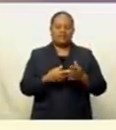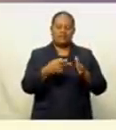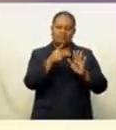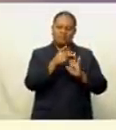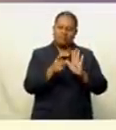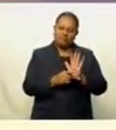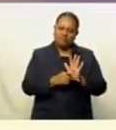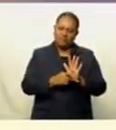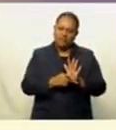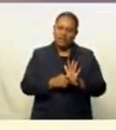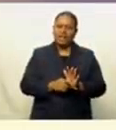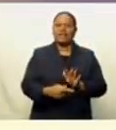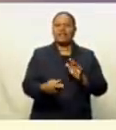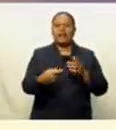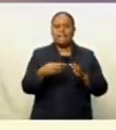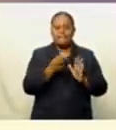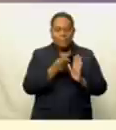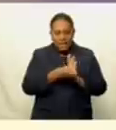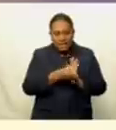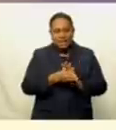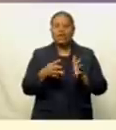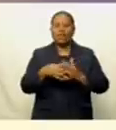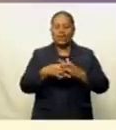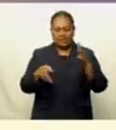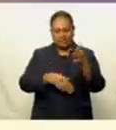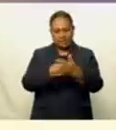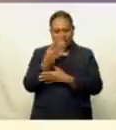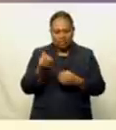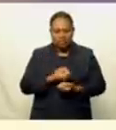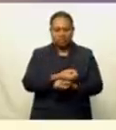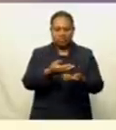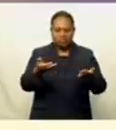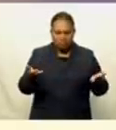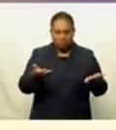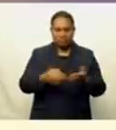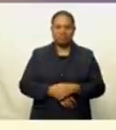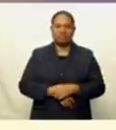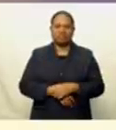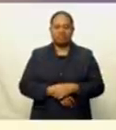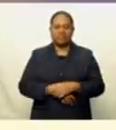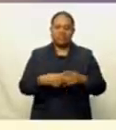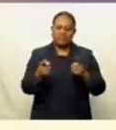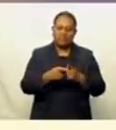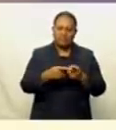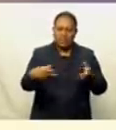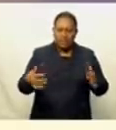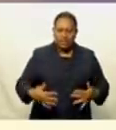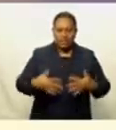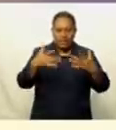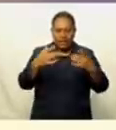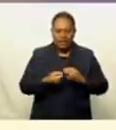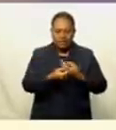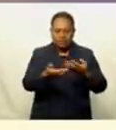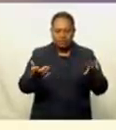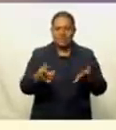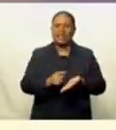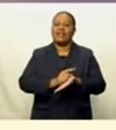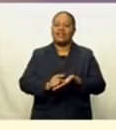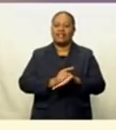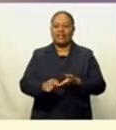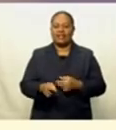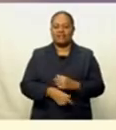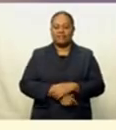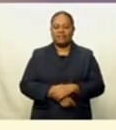meeting minutes will come out on Wednesday, while their balance of trade and retail sales data will be released later in the week.